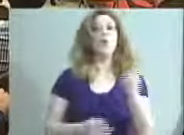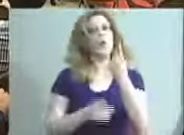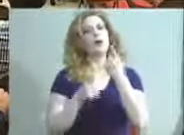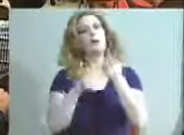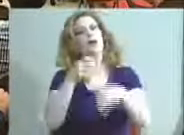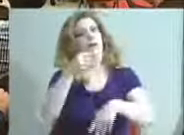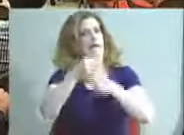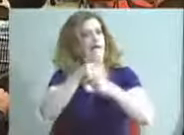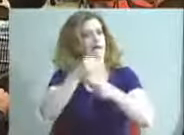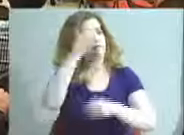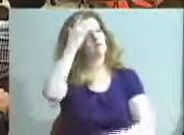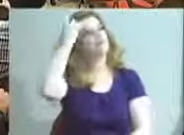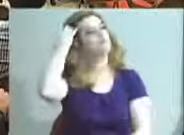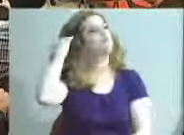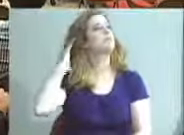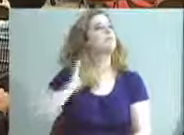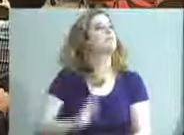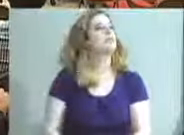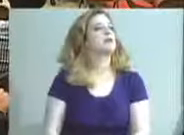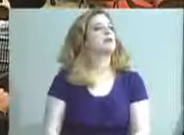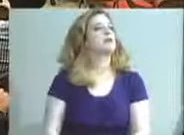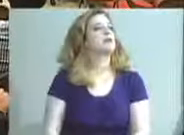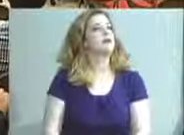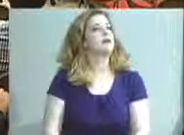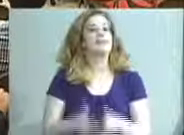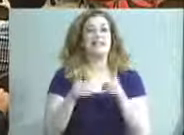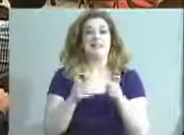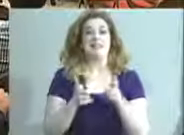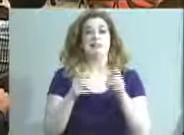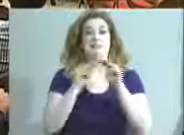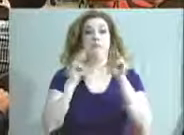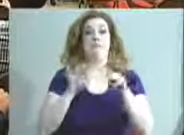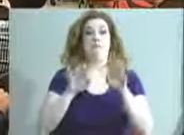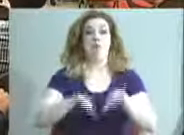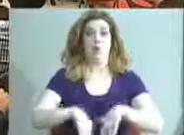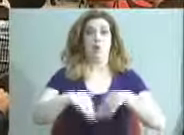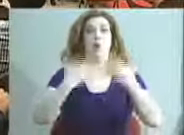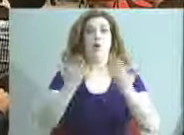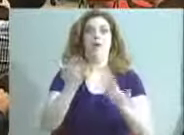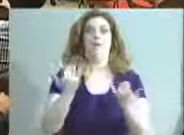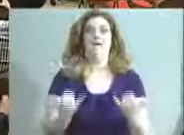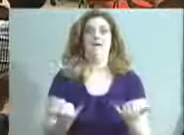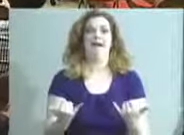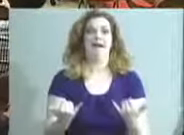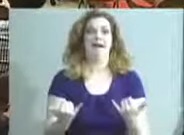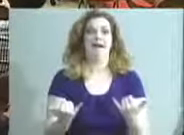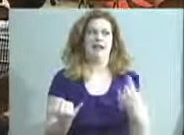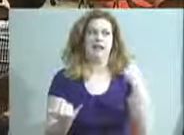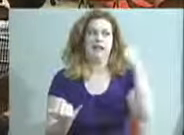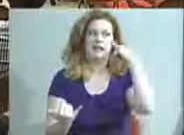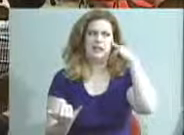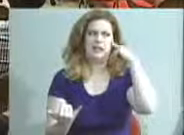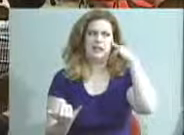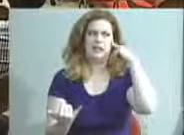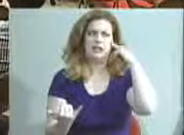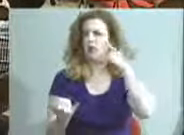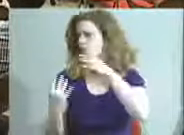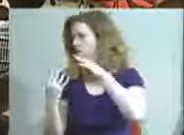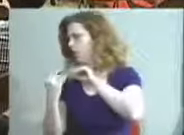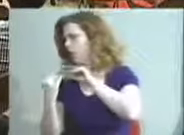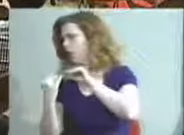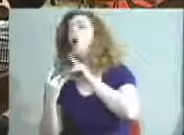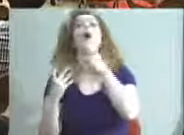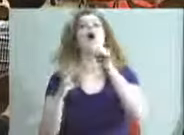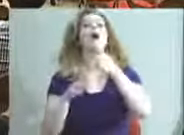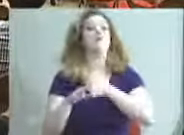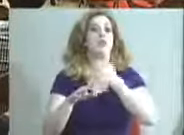quick thing. The Speed Museum has now reopened and I think, well, I'm sorry, it